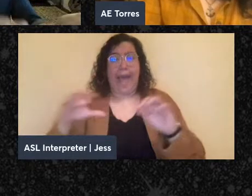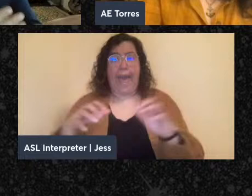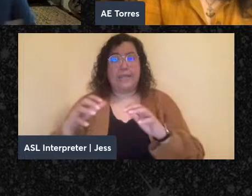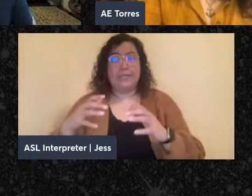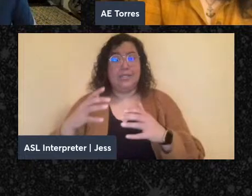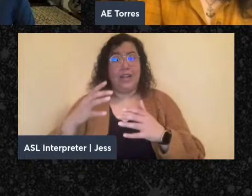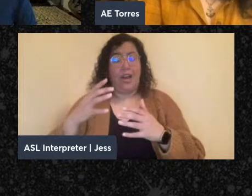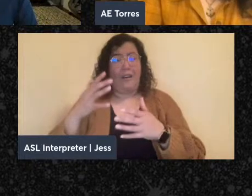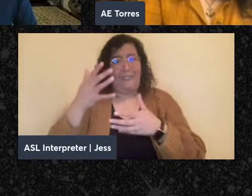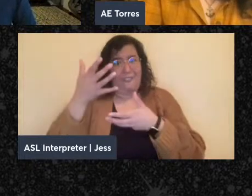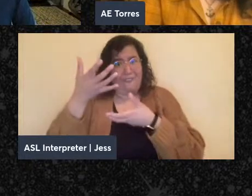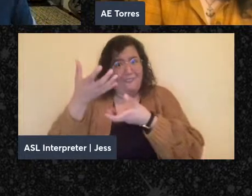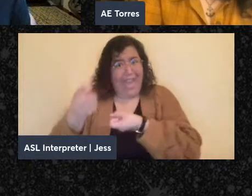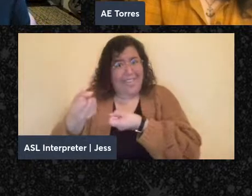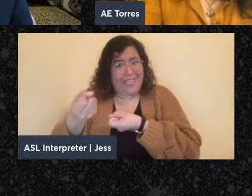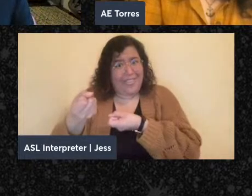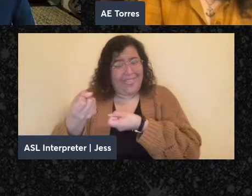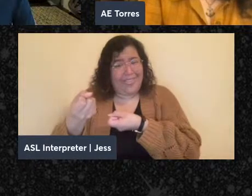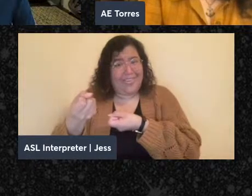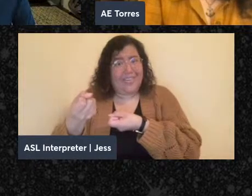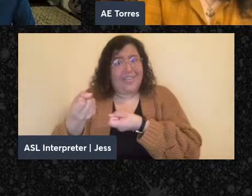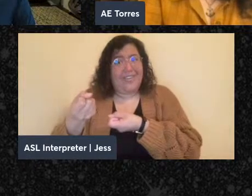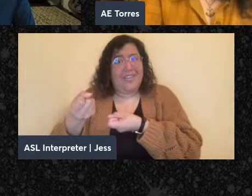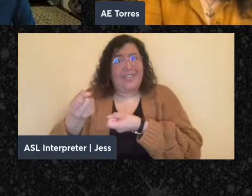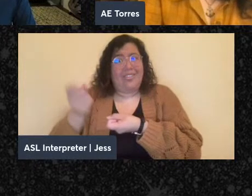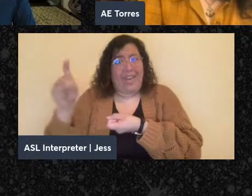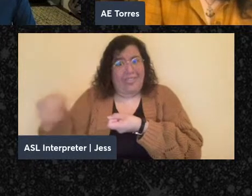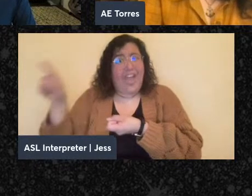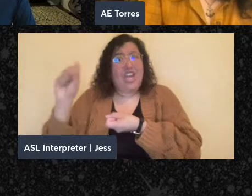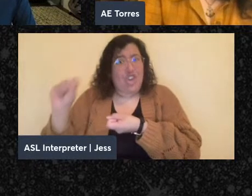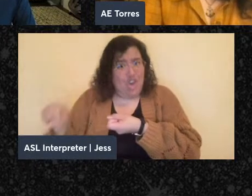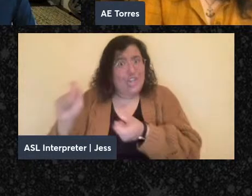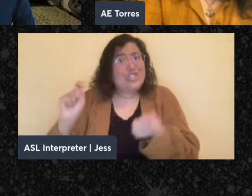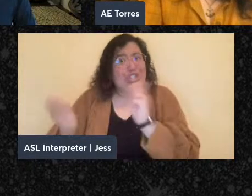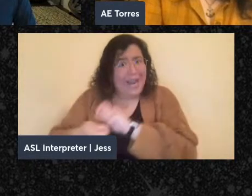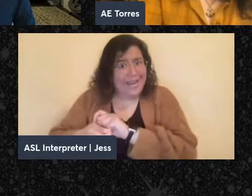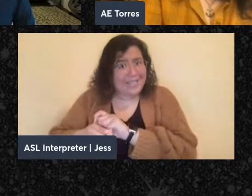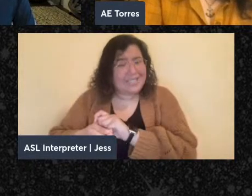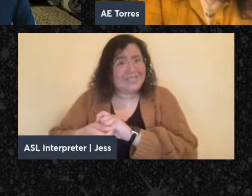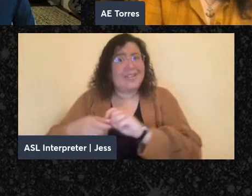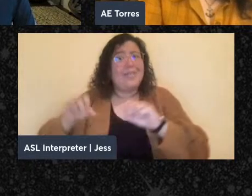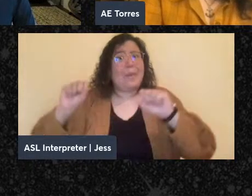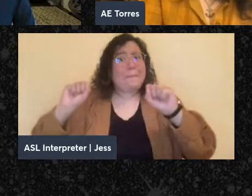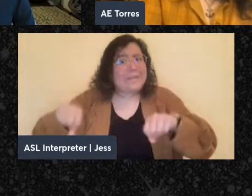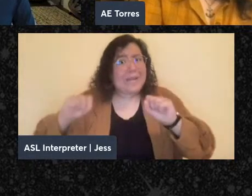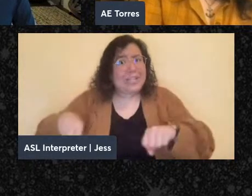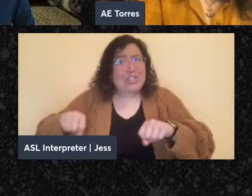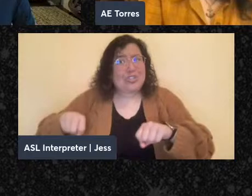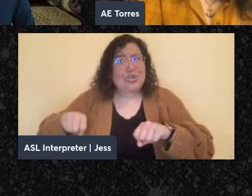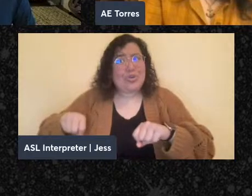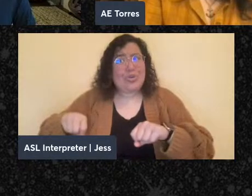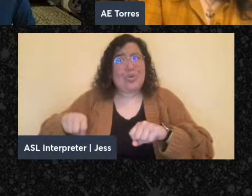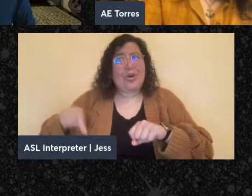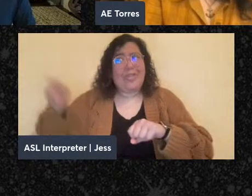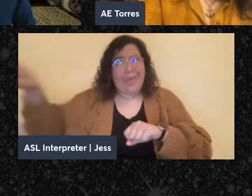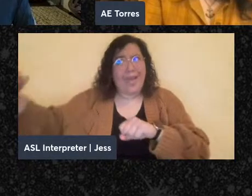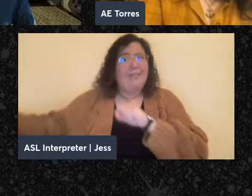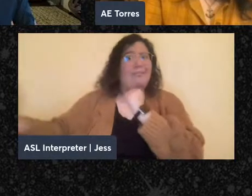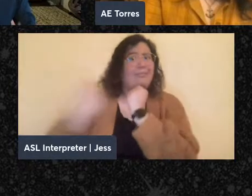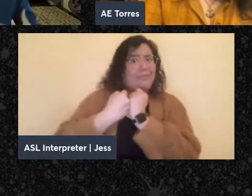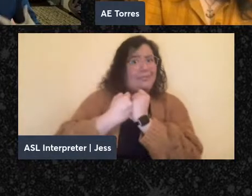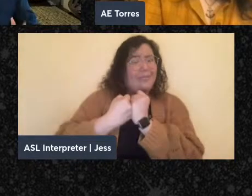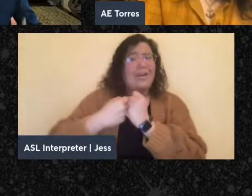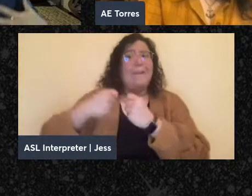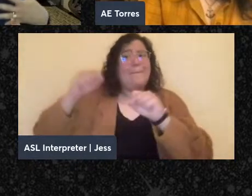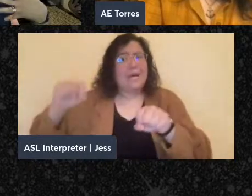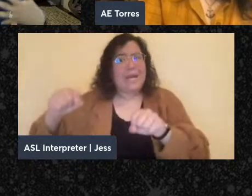in, I think, what Sam was talking about, the changeability and the potential for mutual aid and creating a better world,